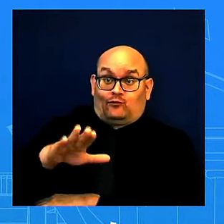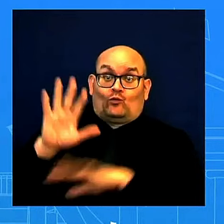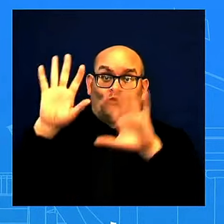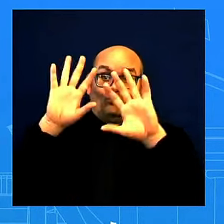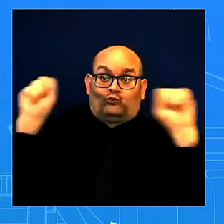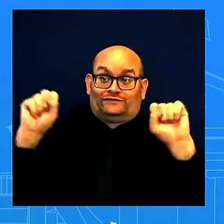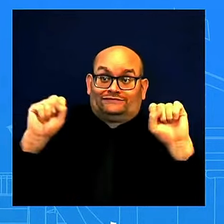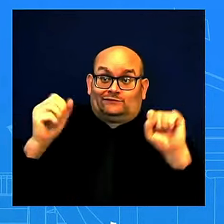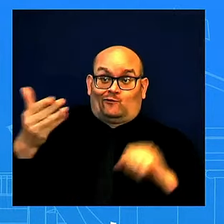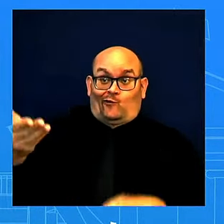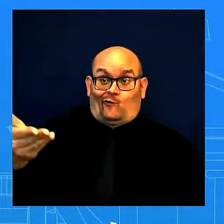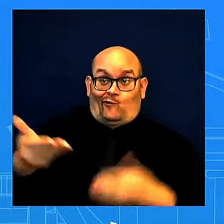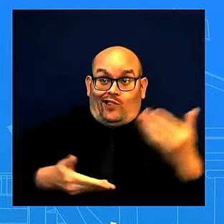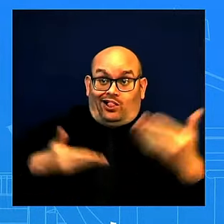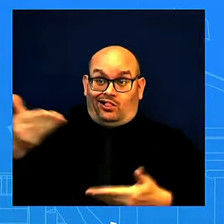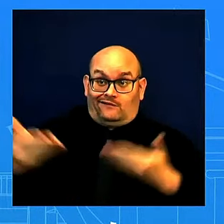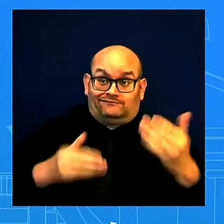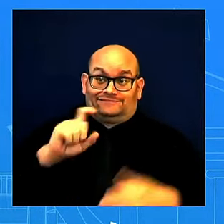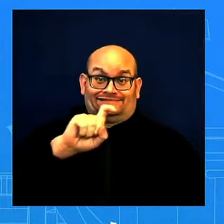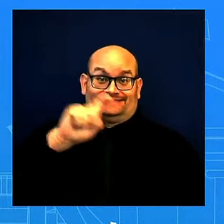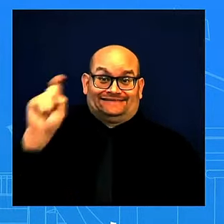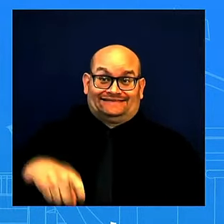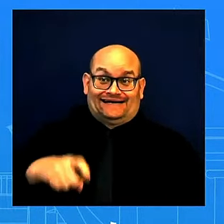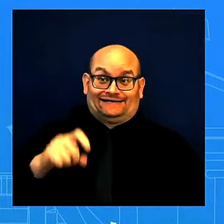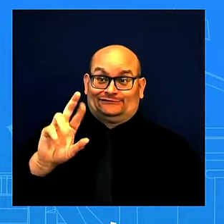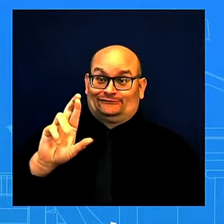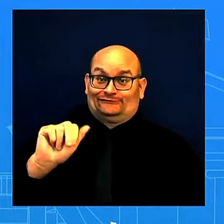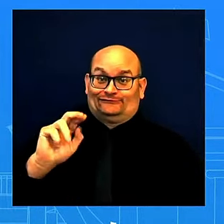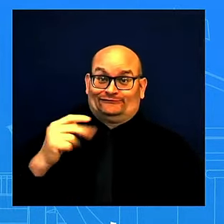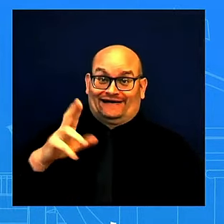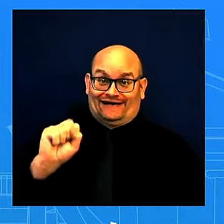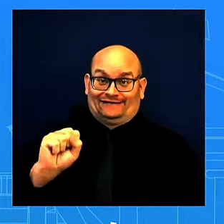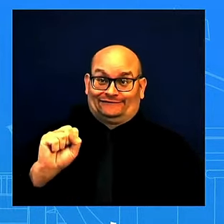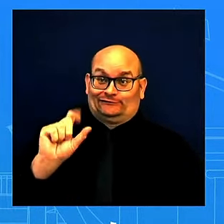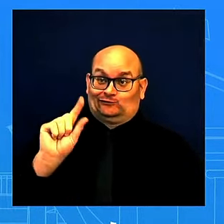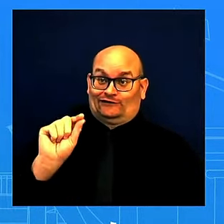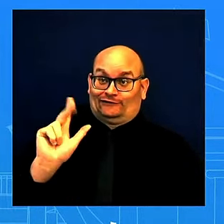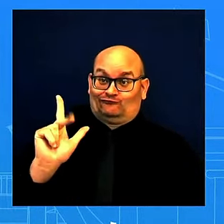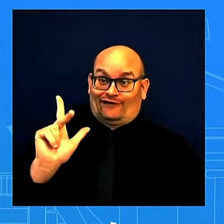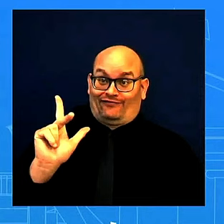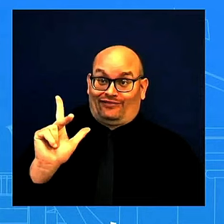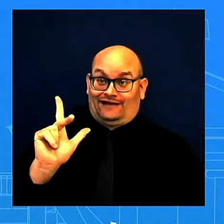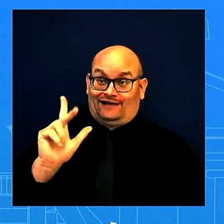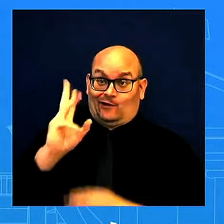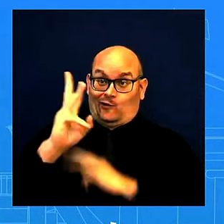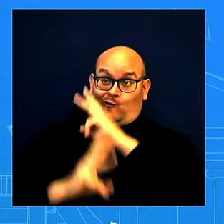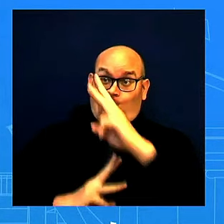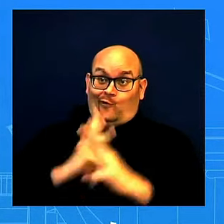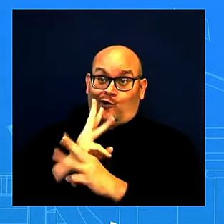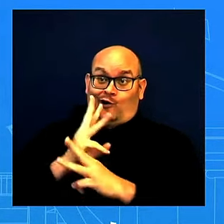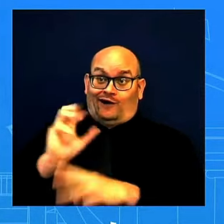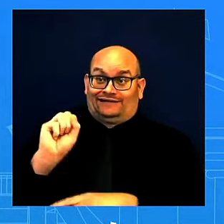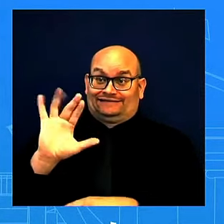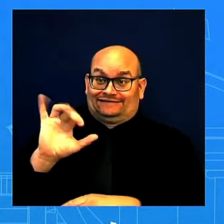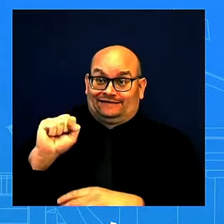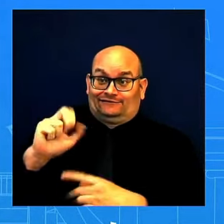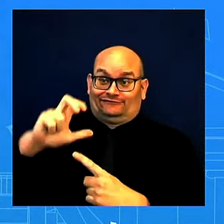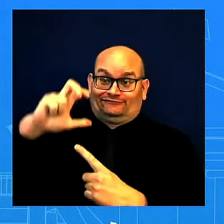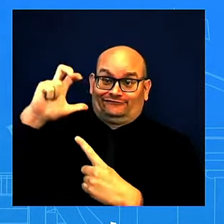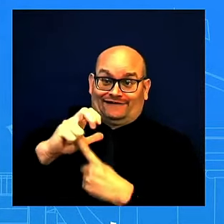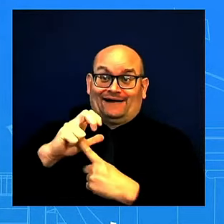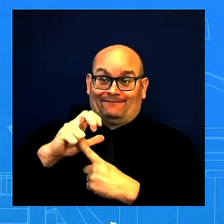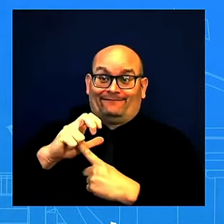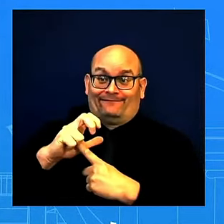to celebrate their 2023 World Series championship season. We will keep you posted on additional engagements in the days